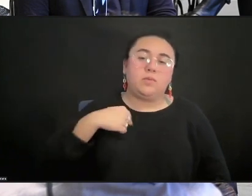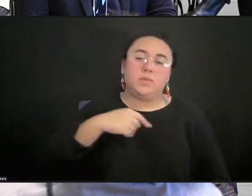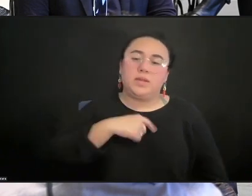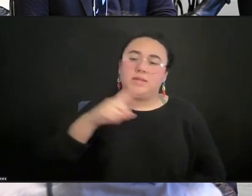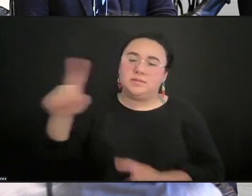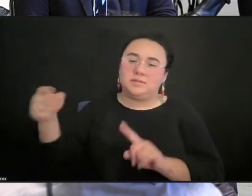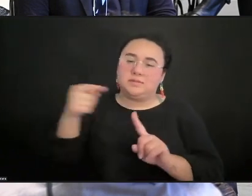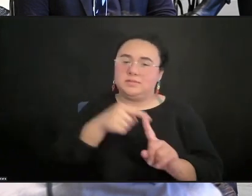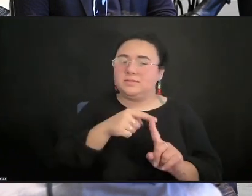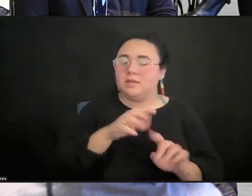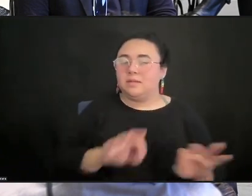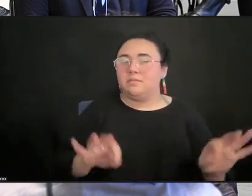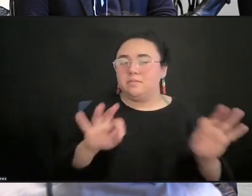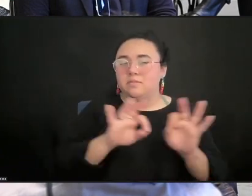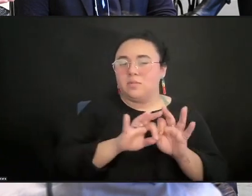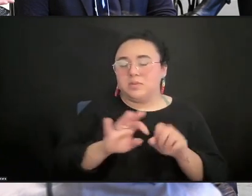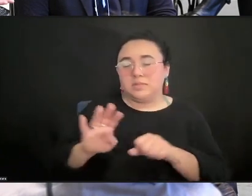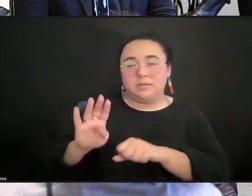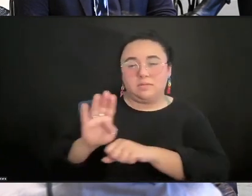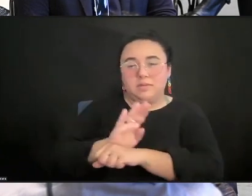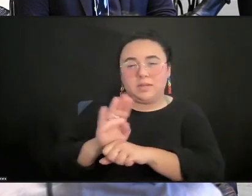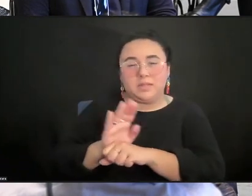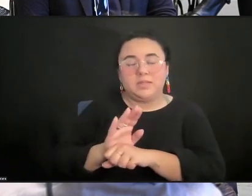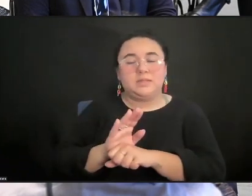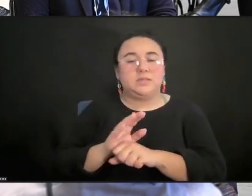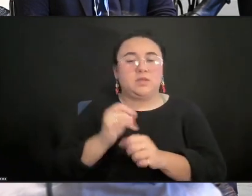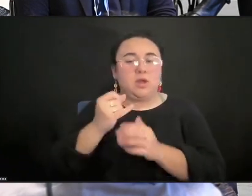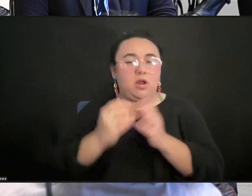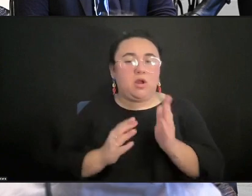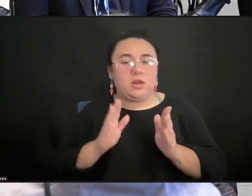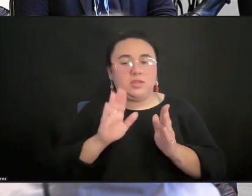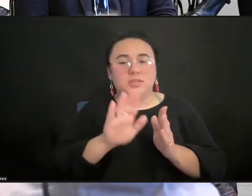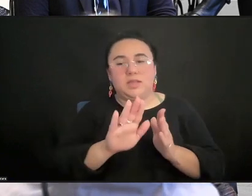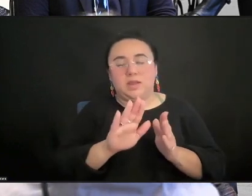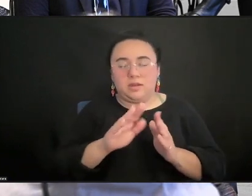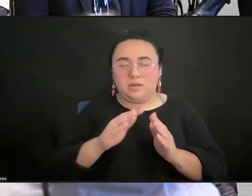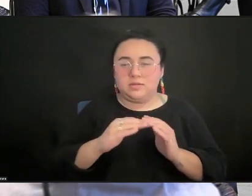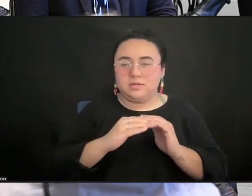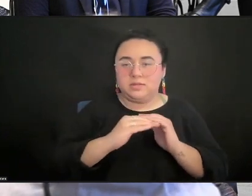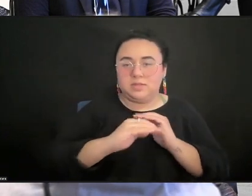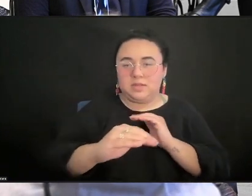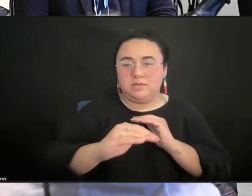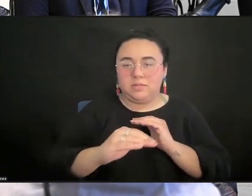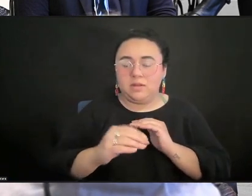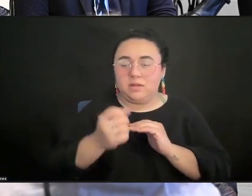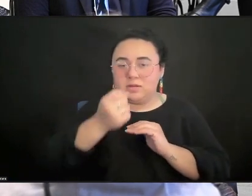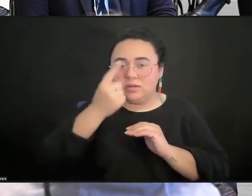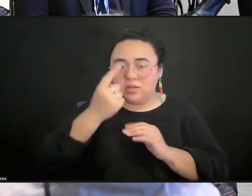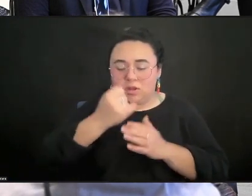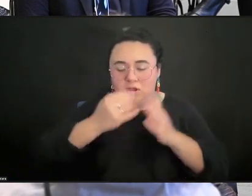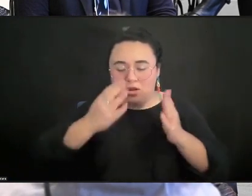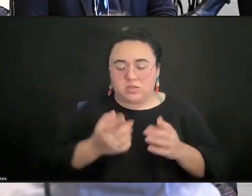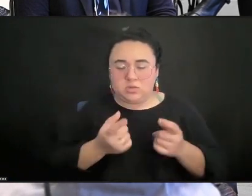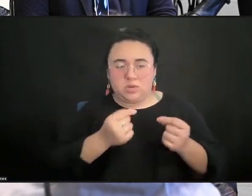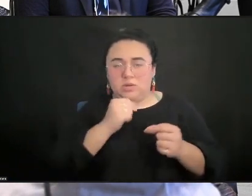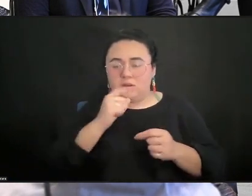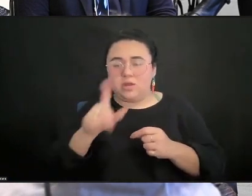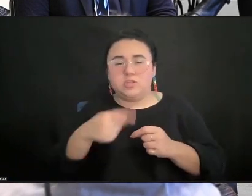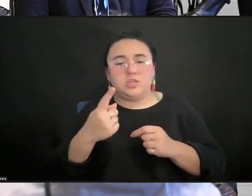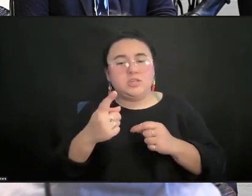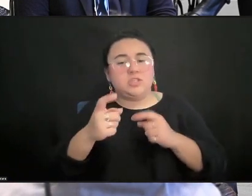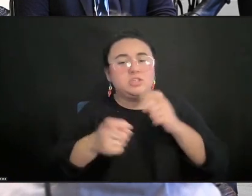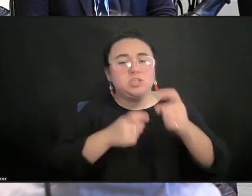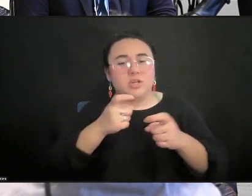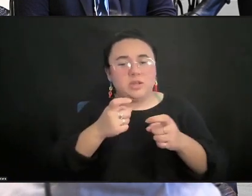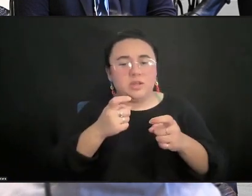the importance of sustainability for artists, that what they're doing isn't charity, that actually what they're doing is making money